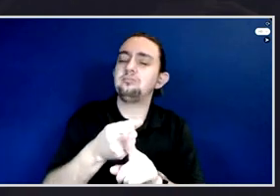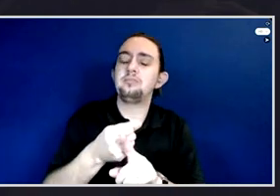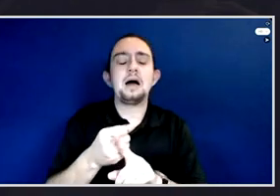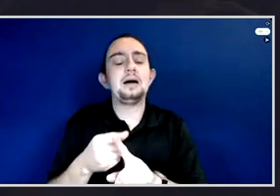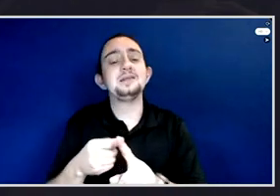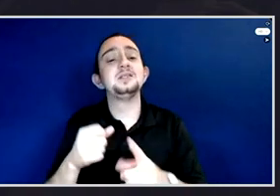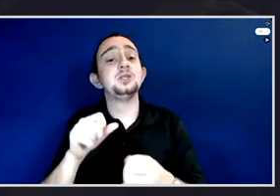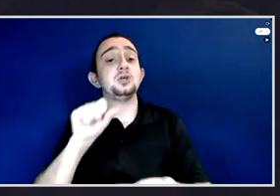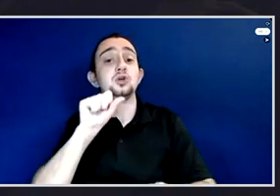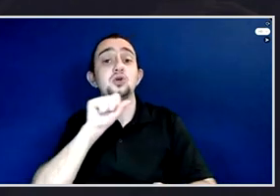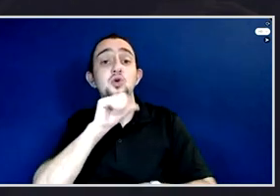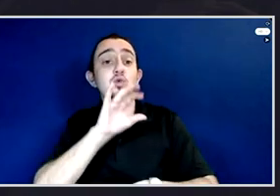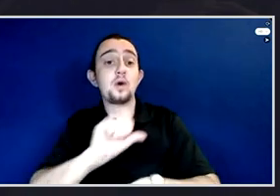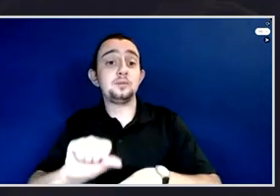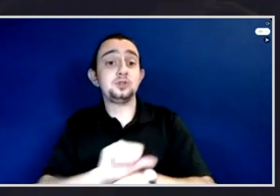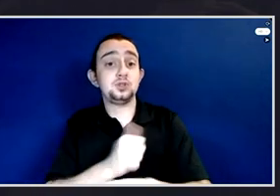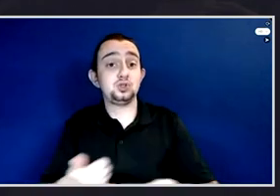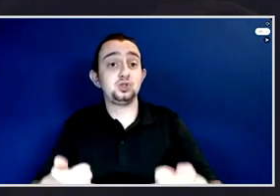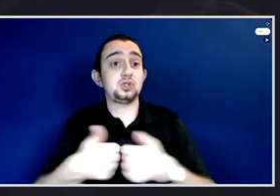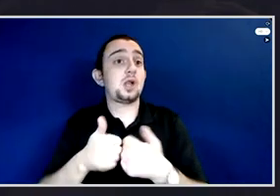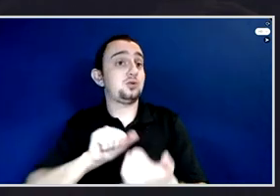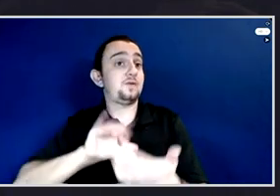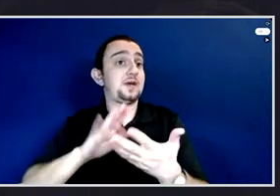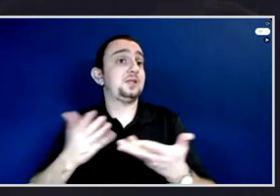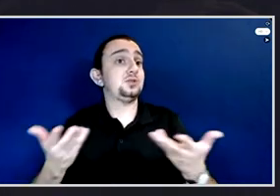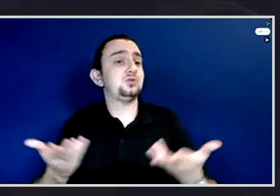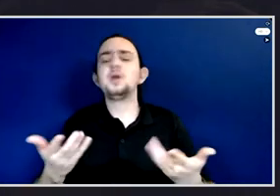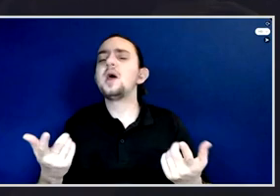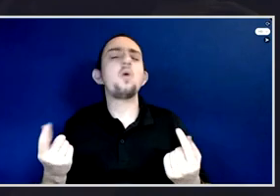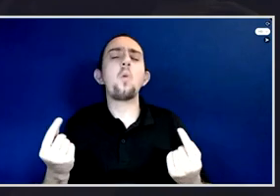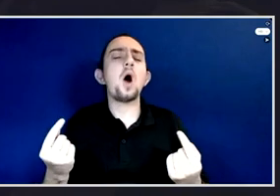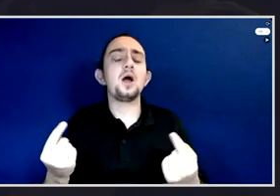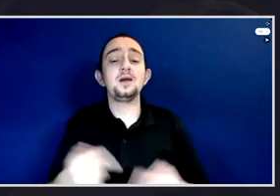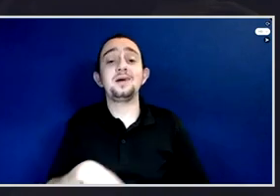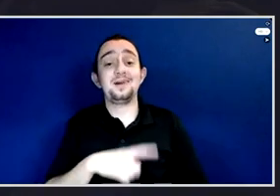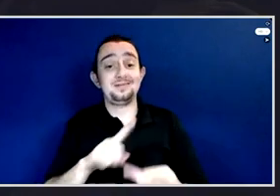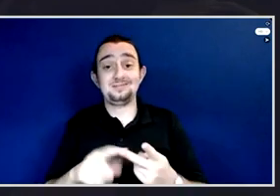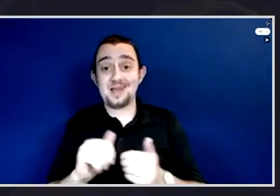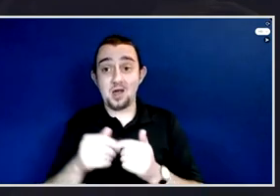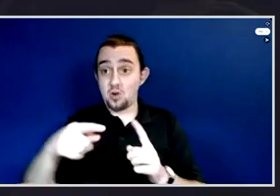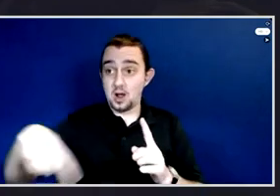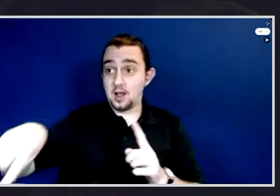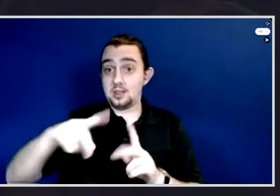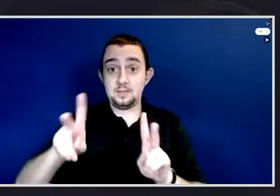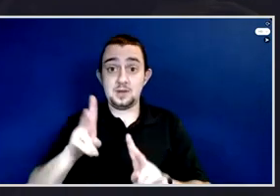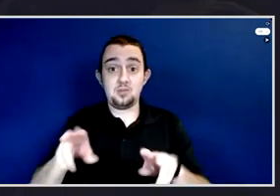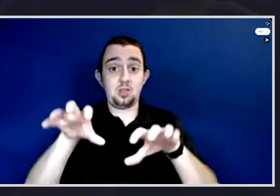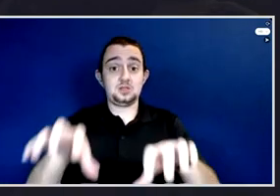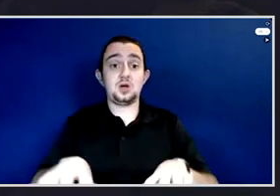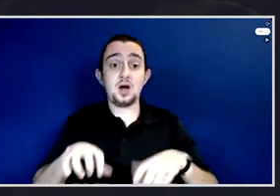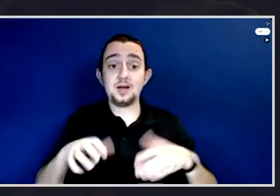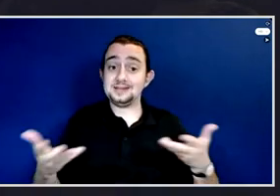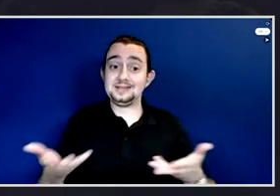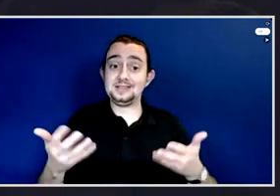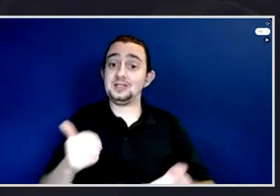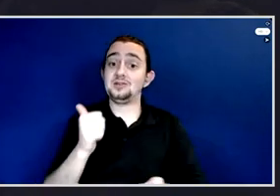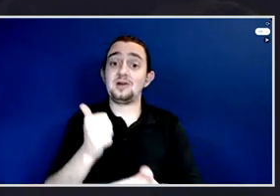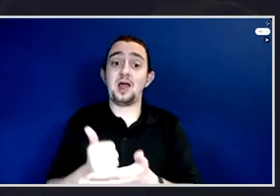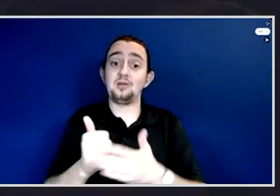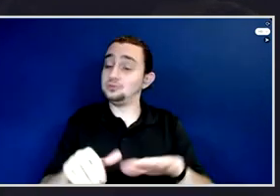the people in this room help tackle it? Would you like to start? Thank you. Yes, I will.